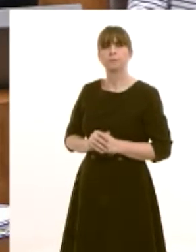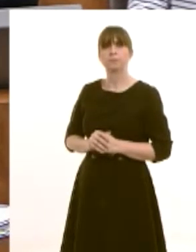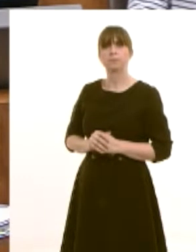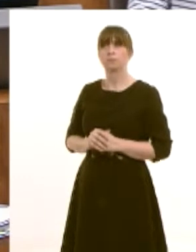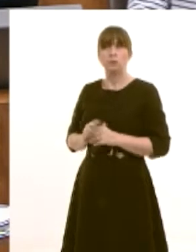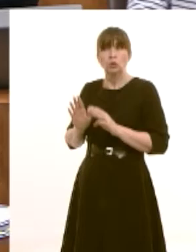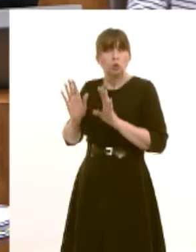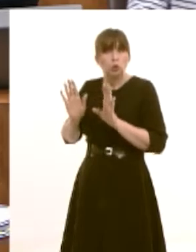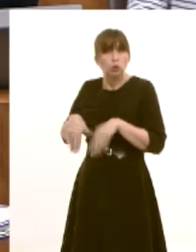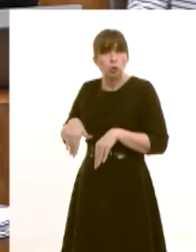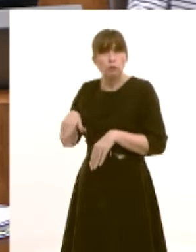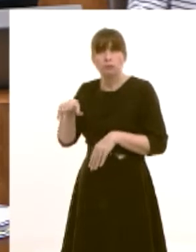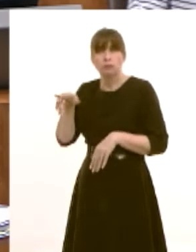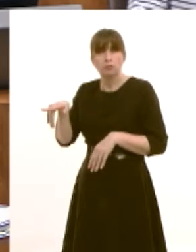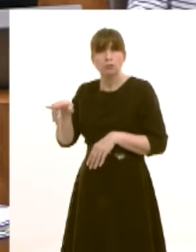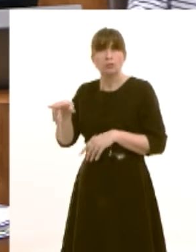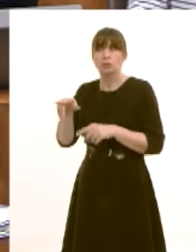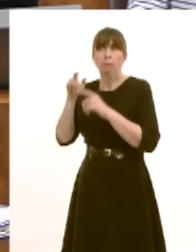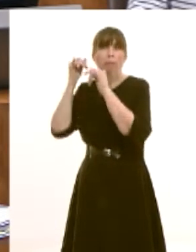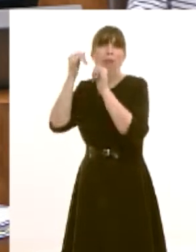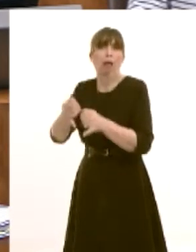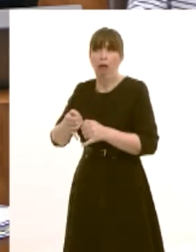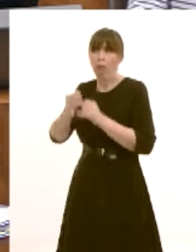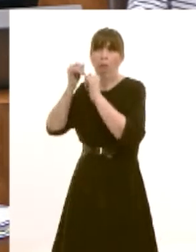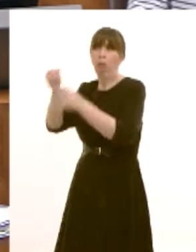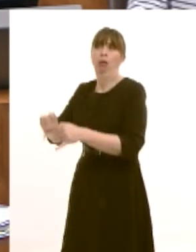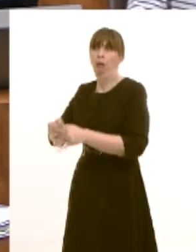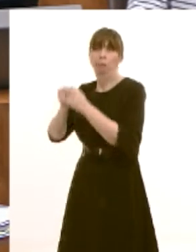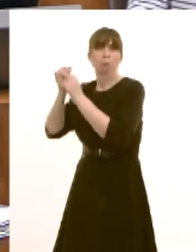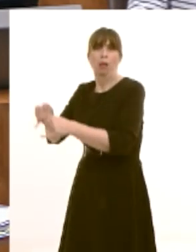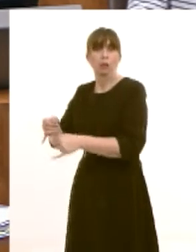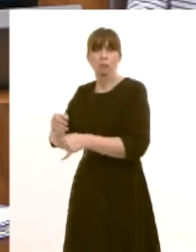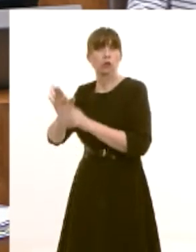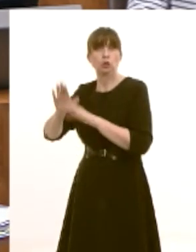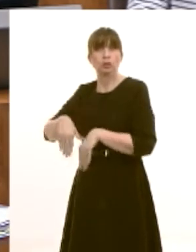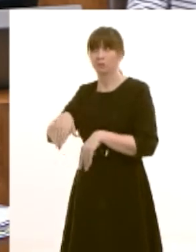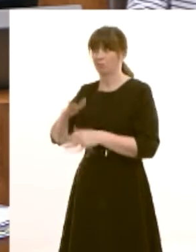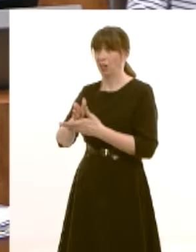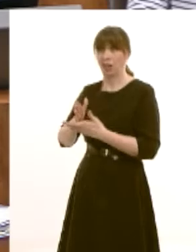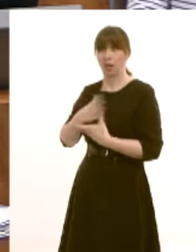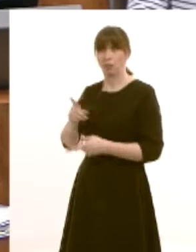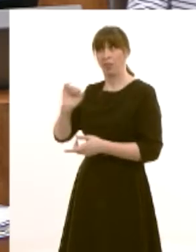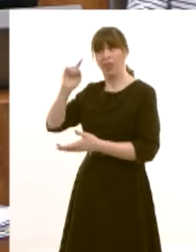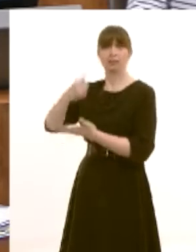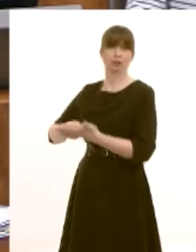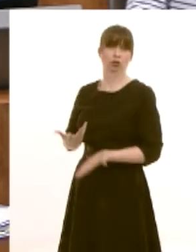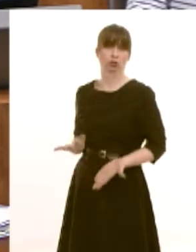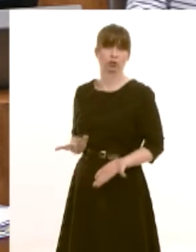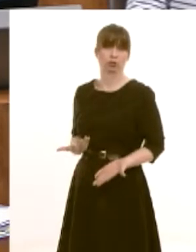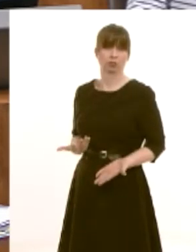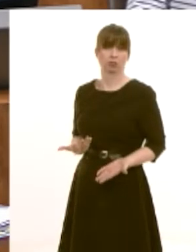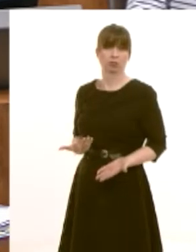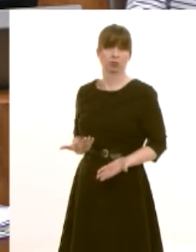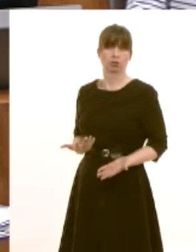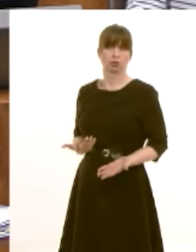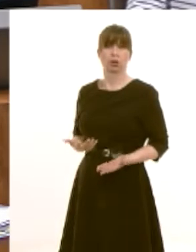try to blame other people for because it's something that they desire to do and it's important